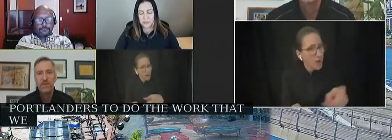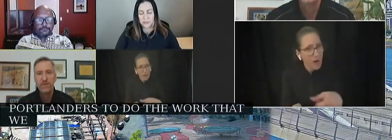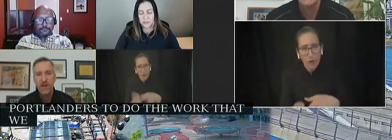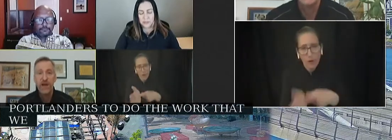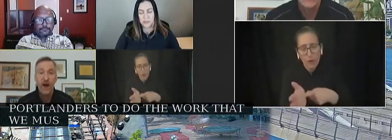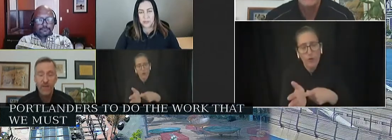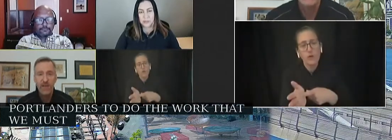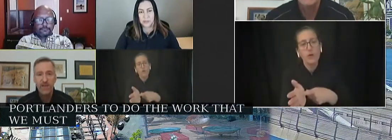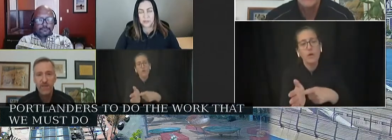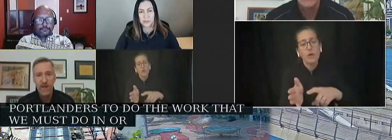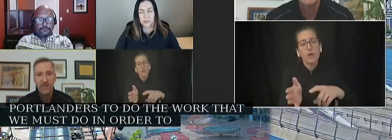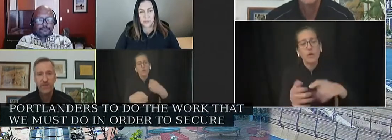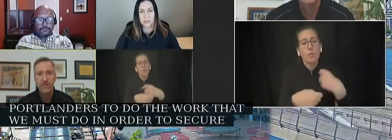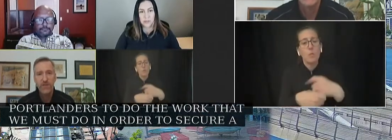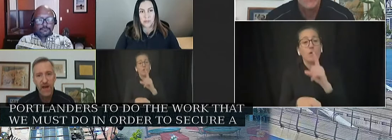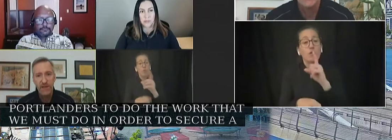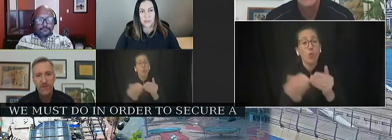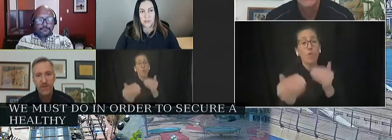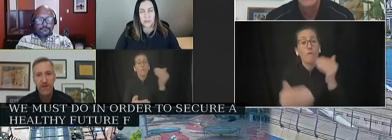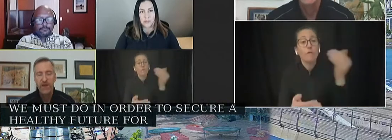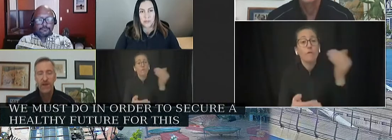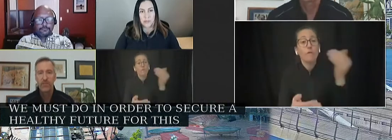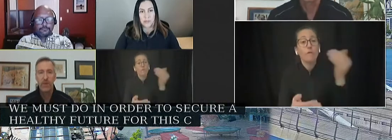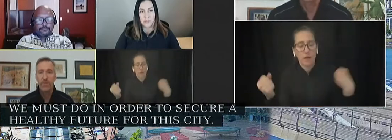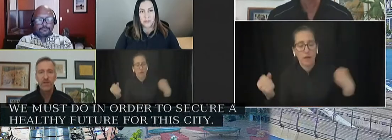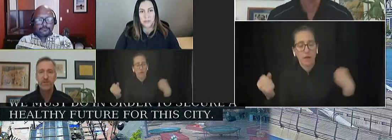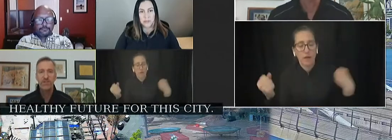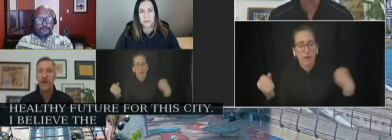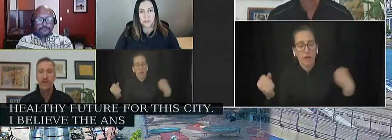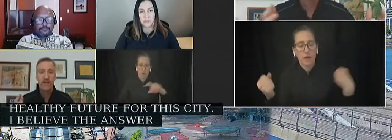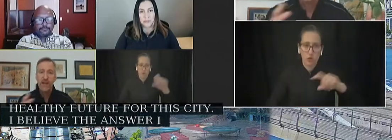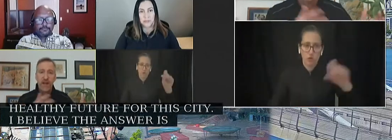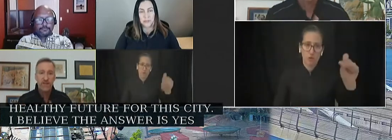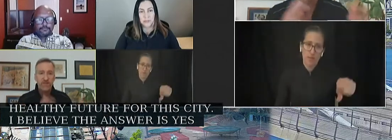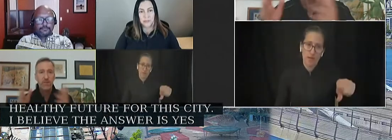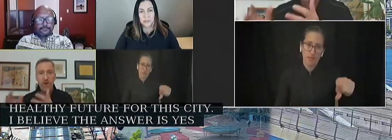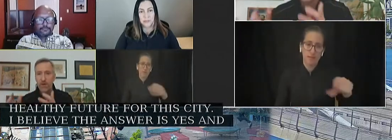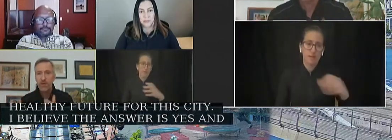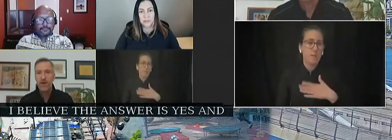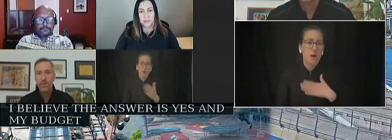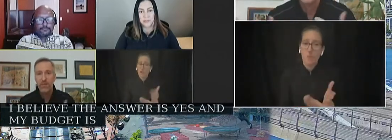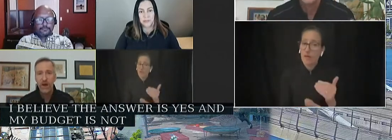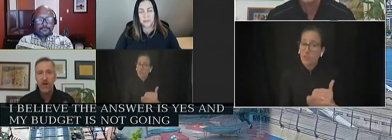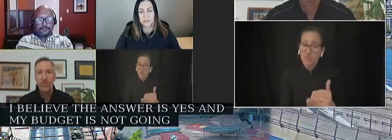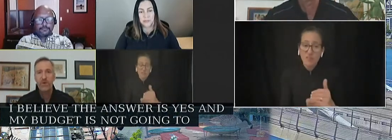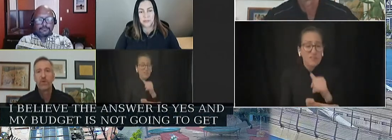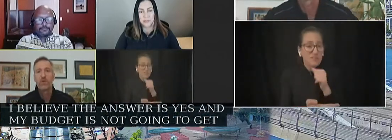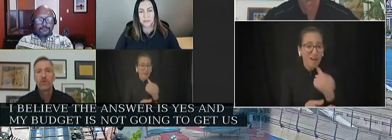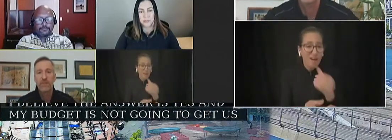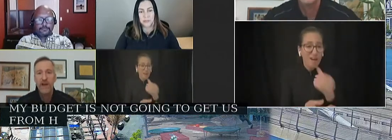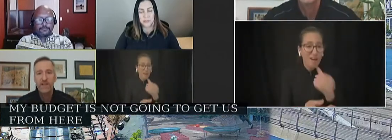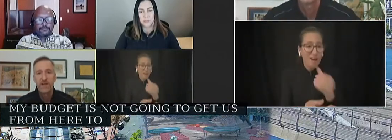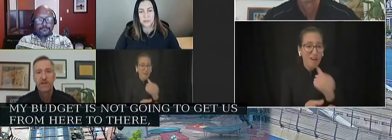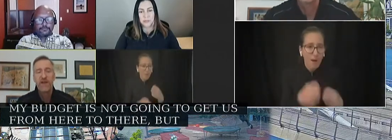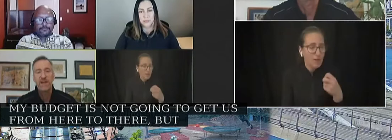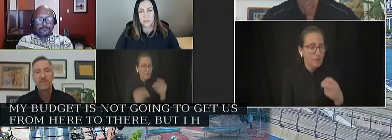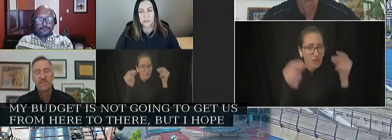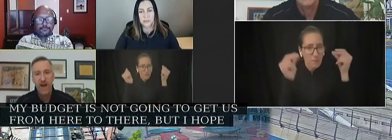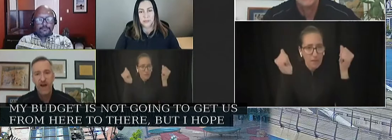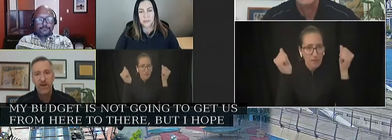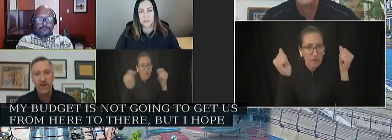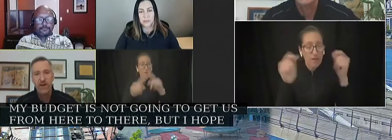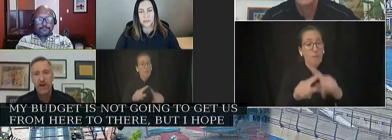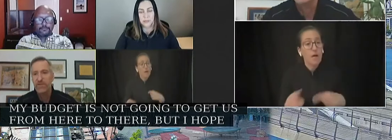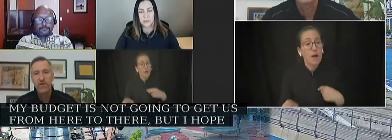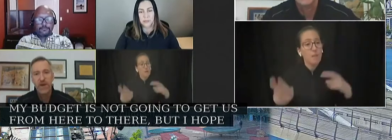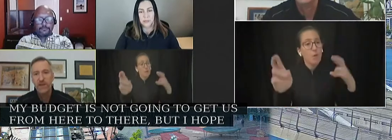future for this city? I believe the answer is yes. And my budget's not going to get us from here to there, but I hope it will reflect that